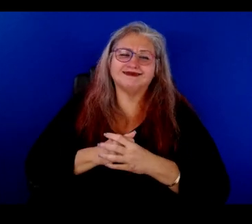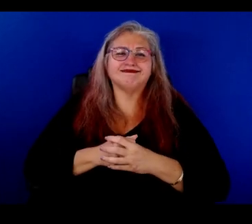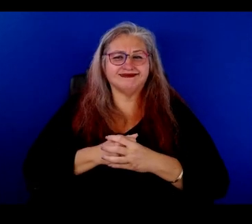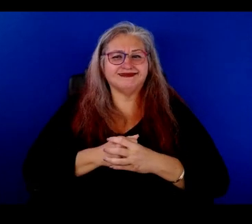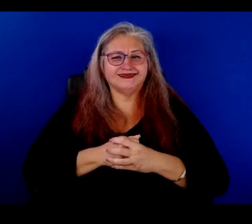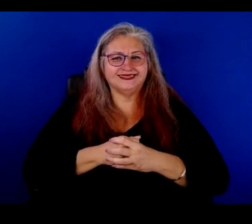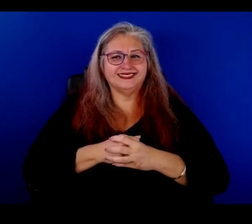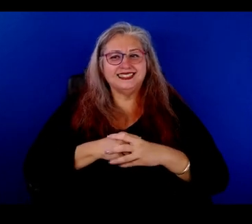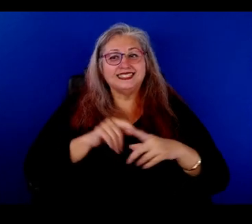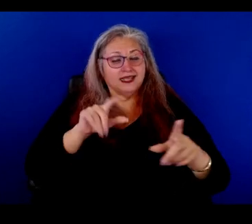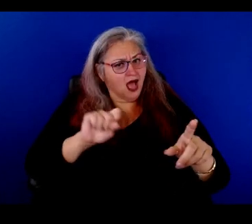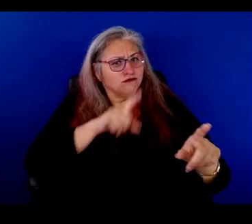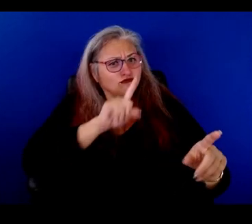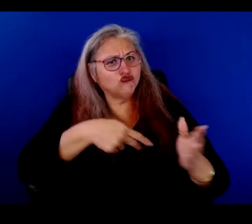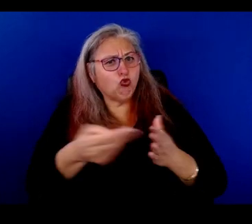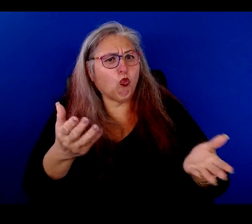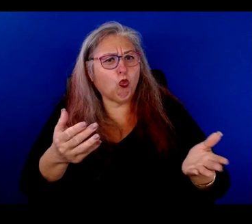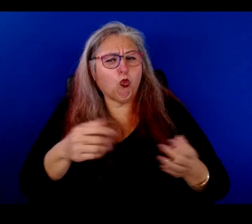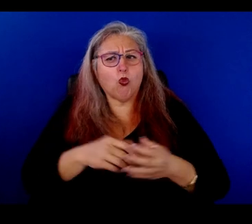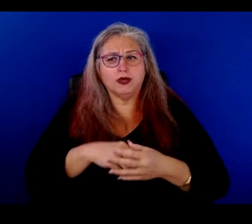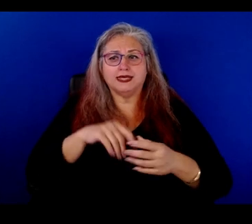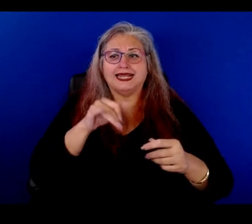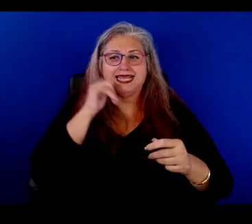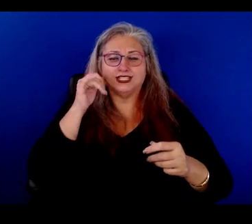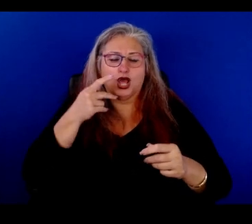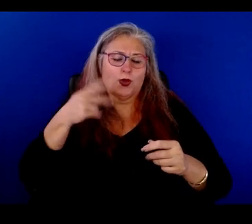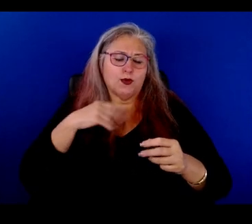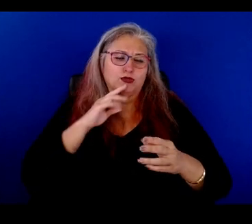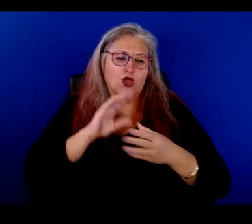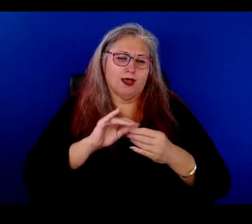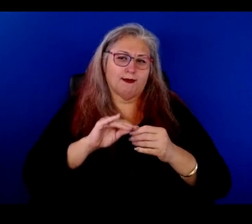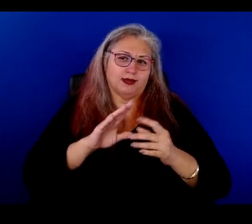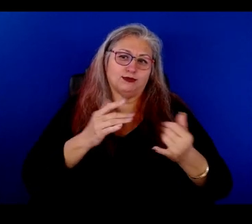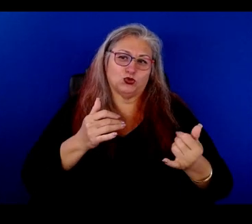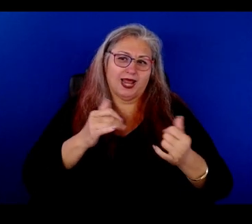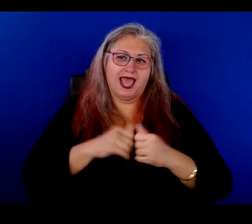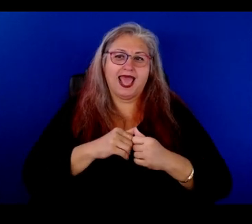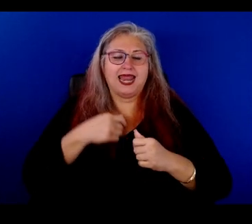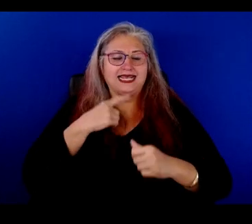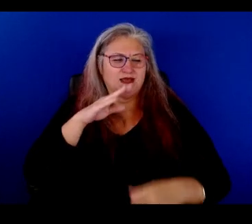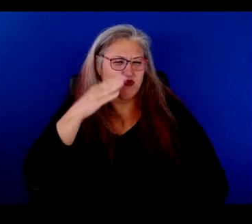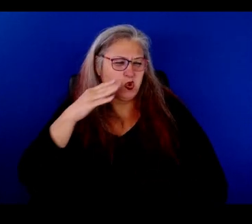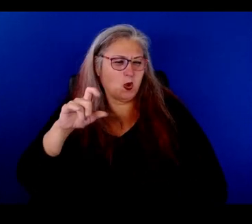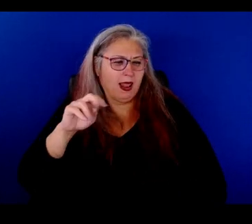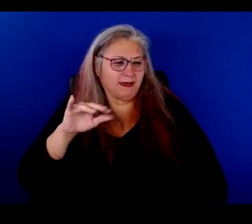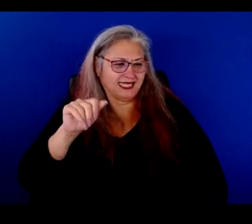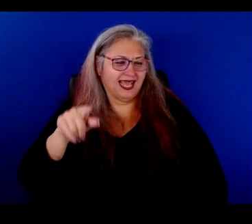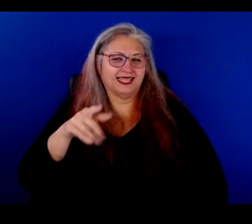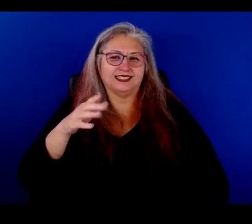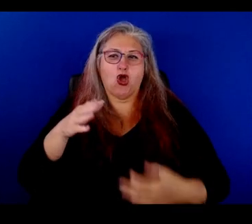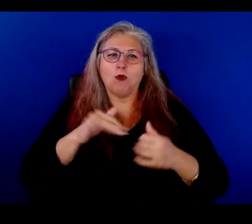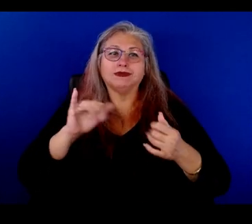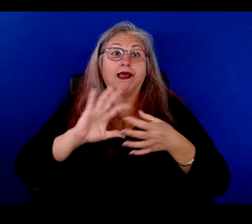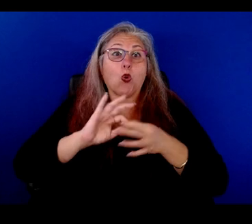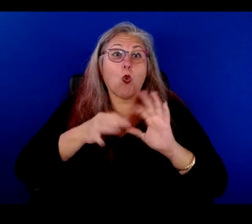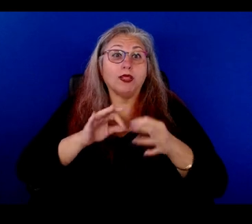it's la verdad. It's the truth. Yesterday we were talking about today and Aned said, you know, Clemencia is like the Olympics.